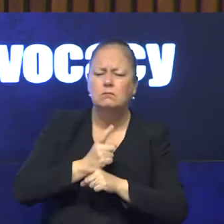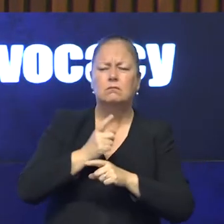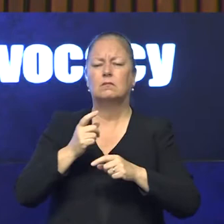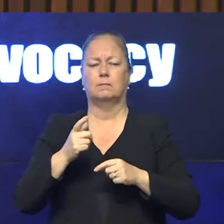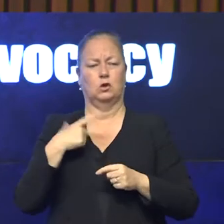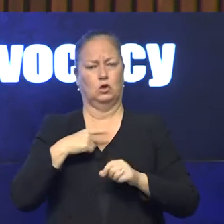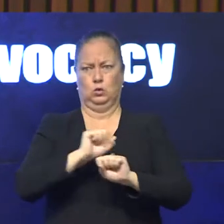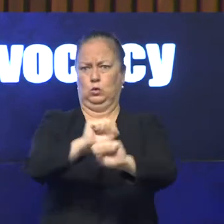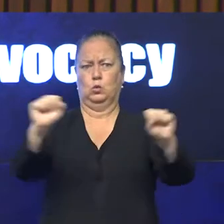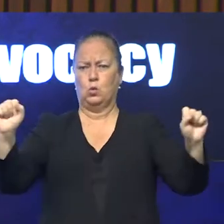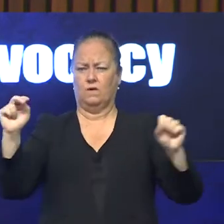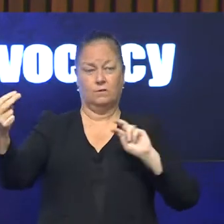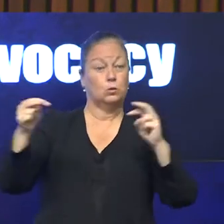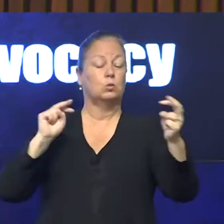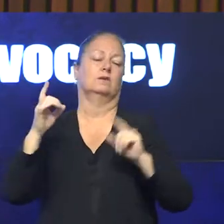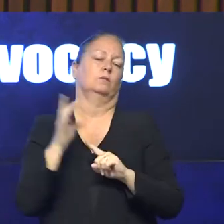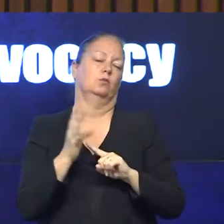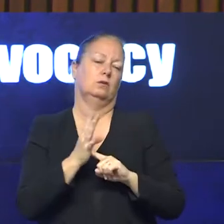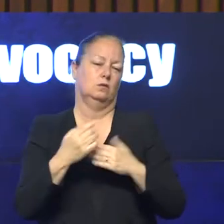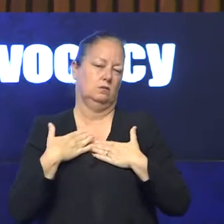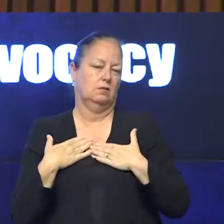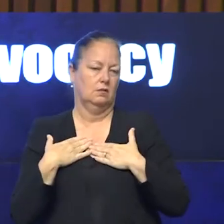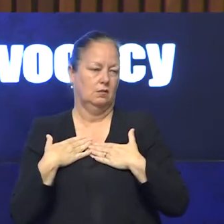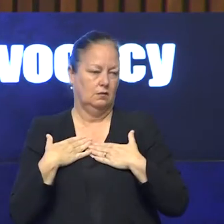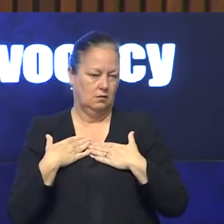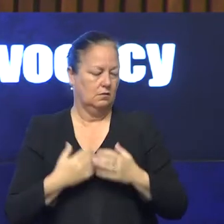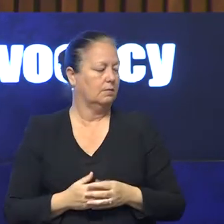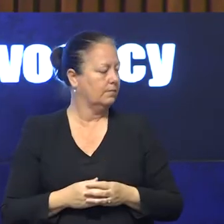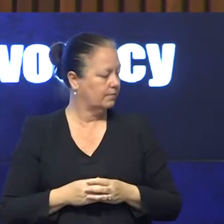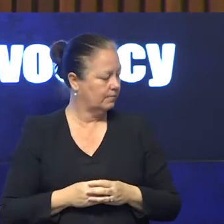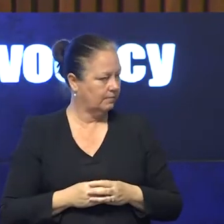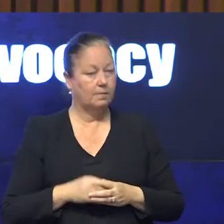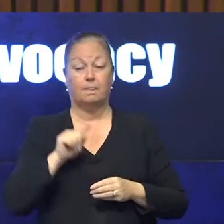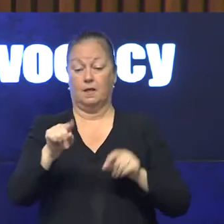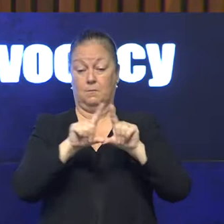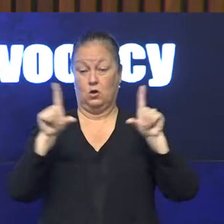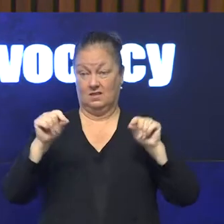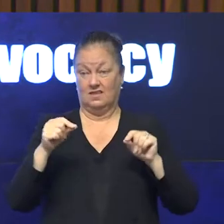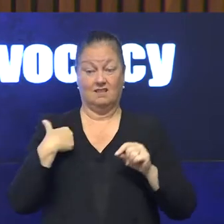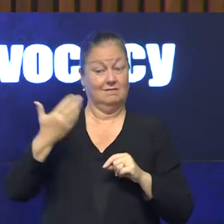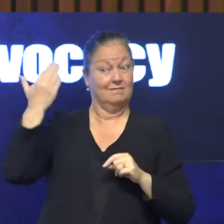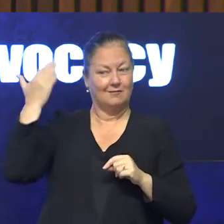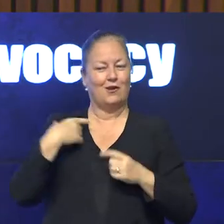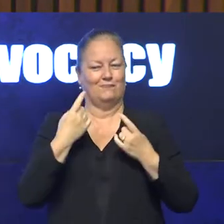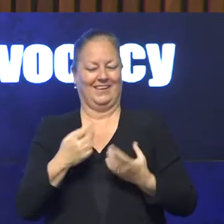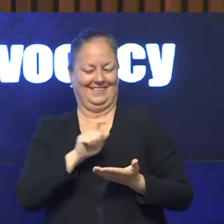perspectives matter to us. And just in the interest of the postcards, I do have two that I prepared earlier.